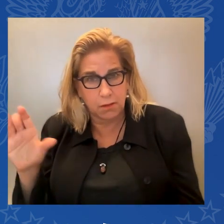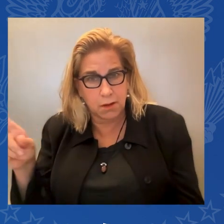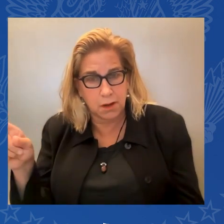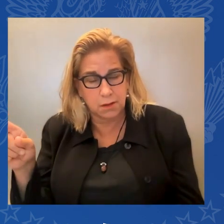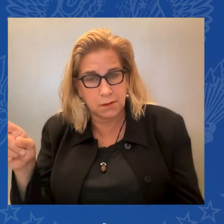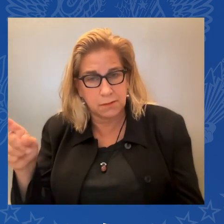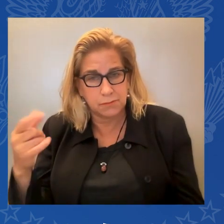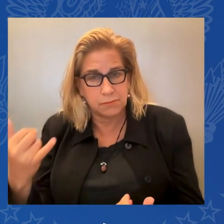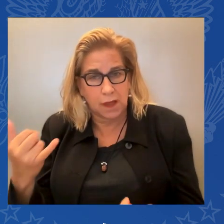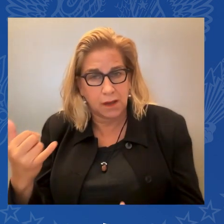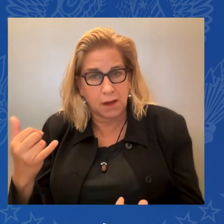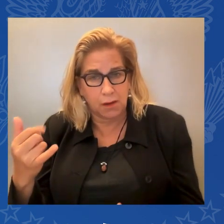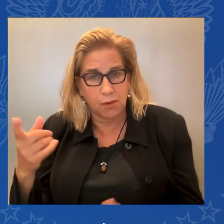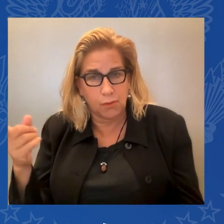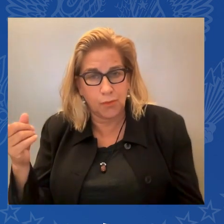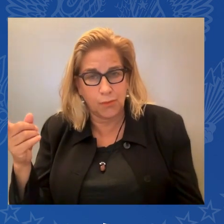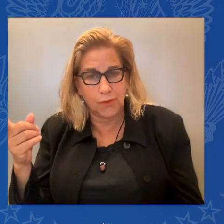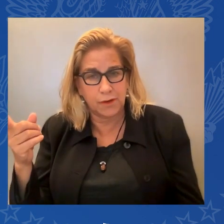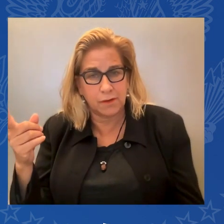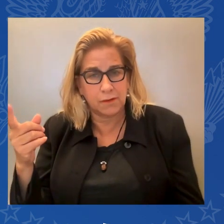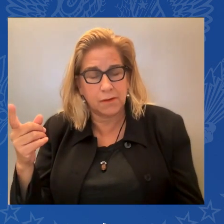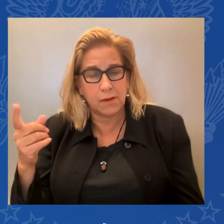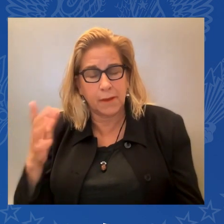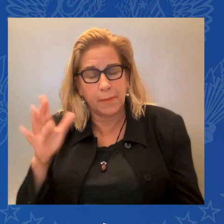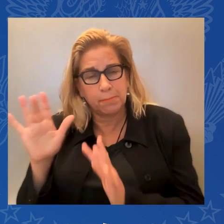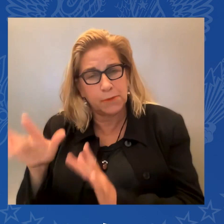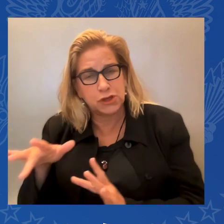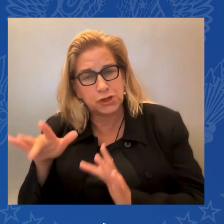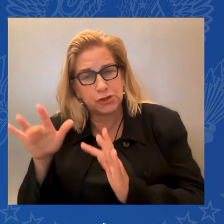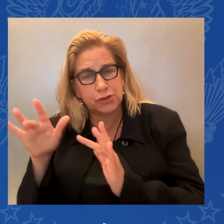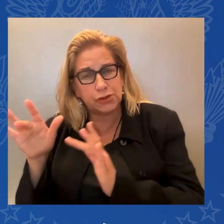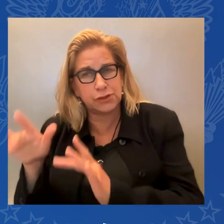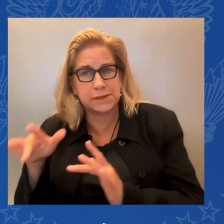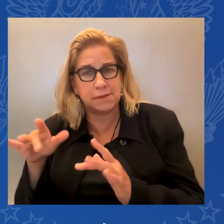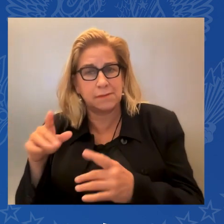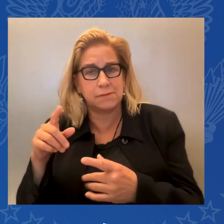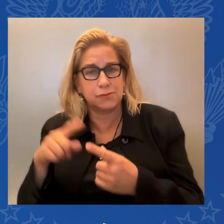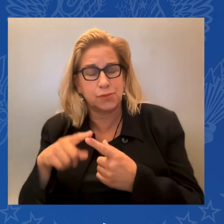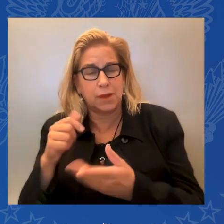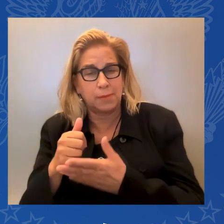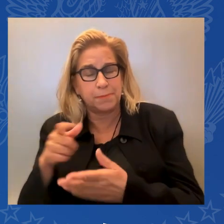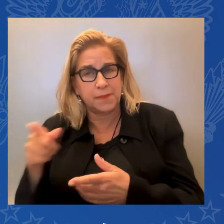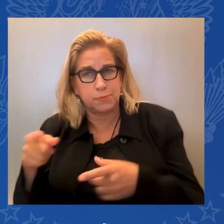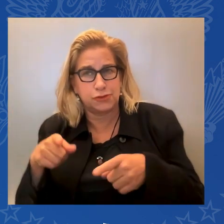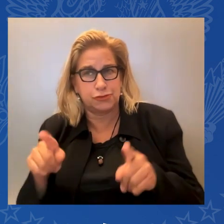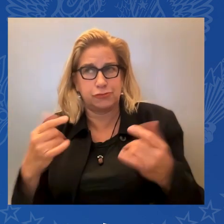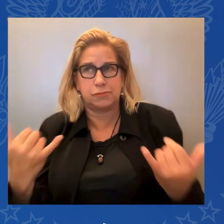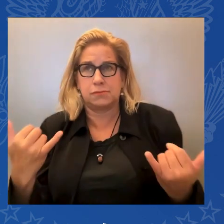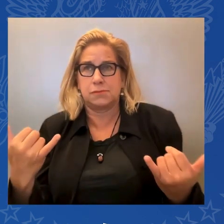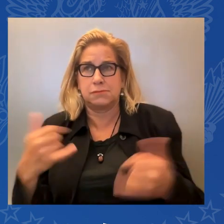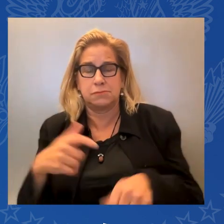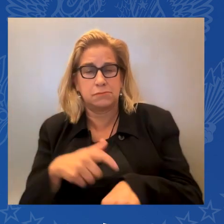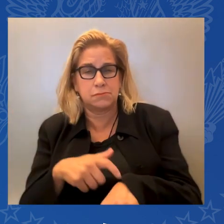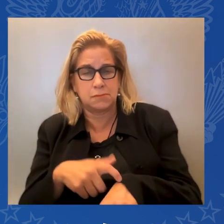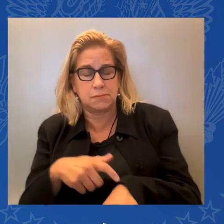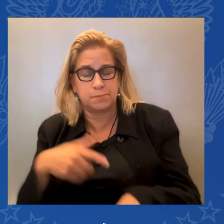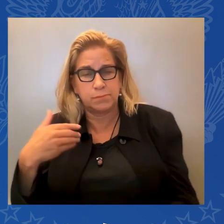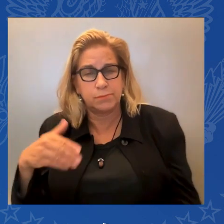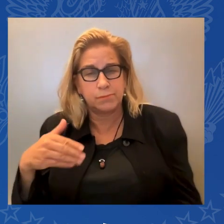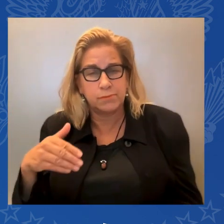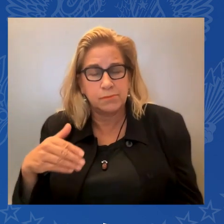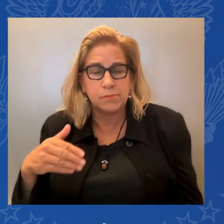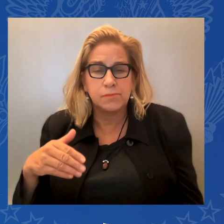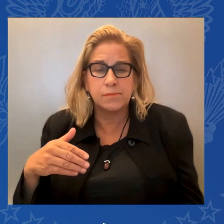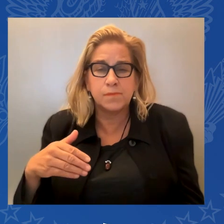us generous hearts that we may continue to use our gifts to support them and to build up this land we all